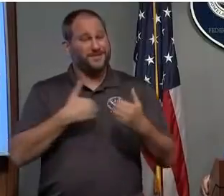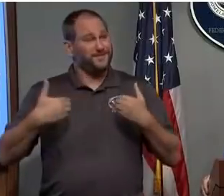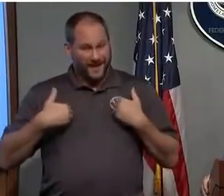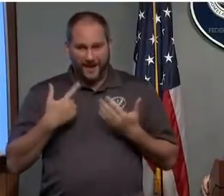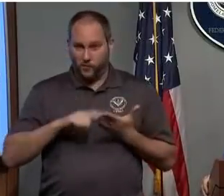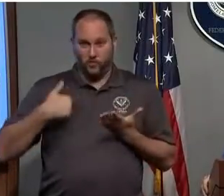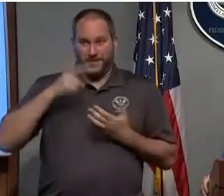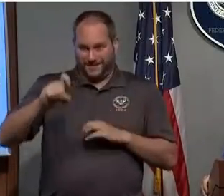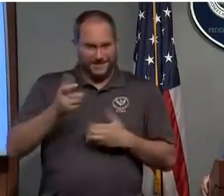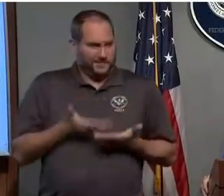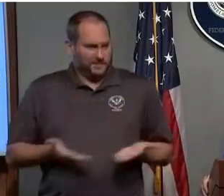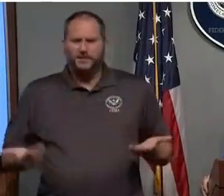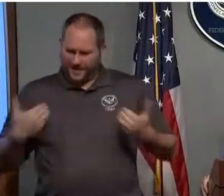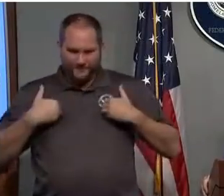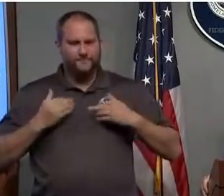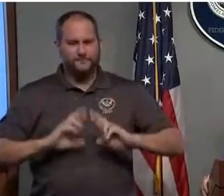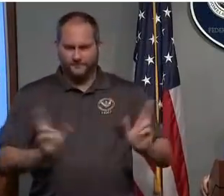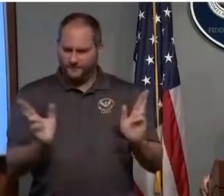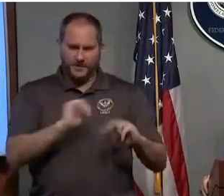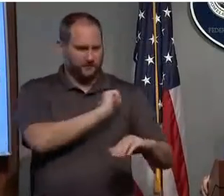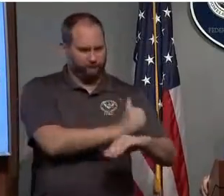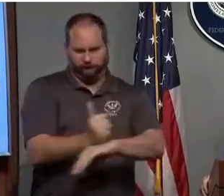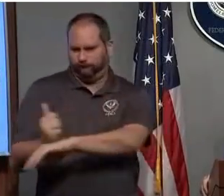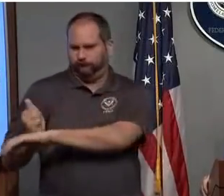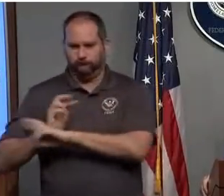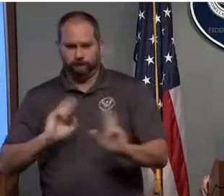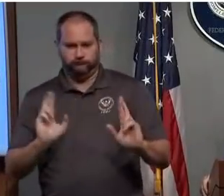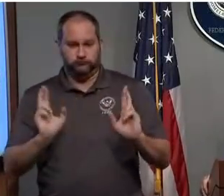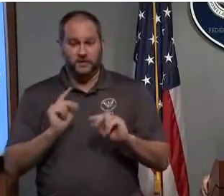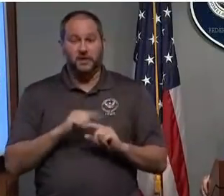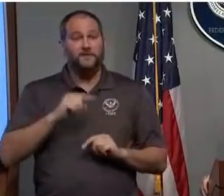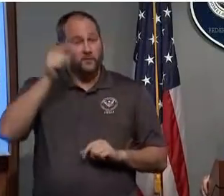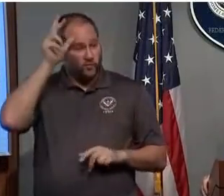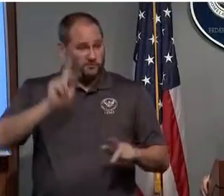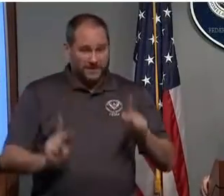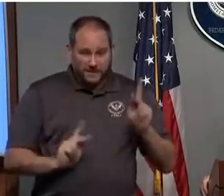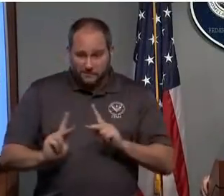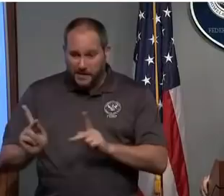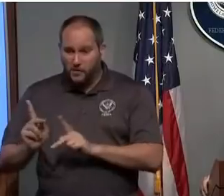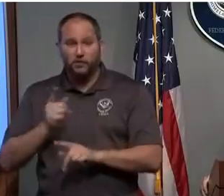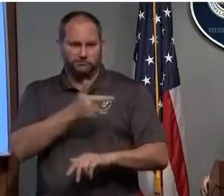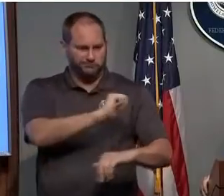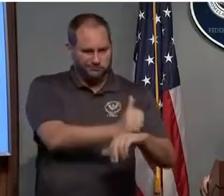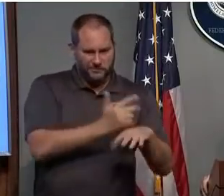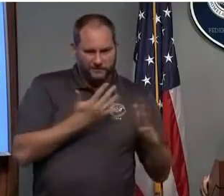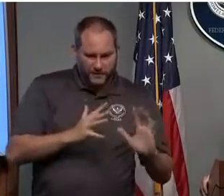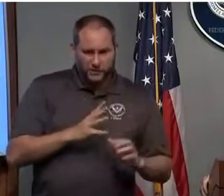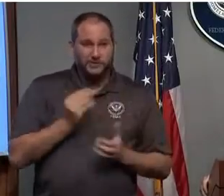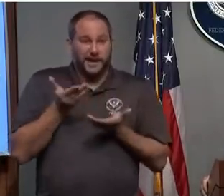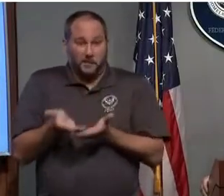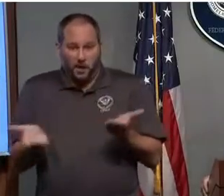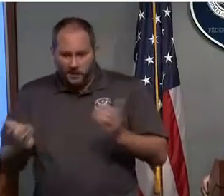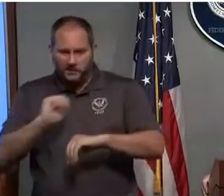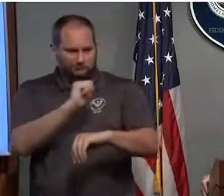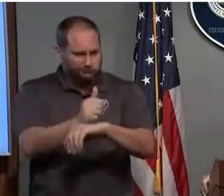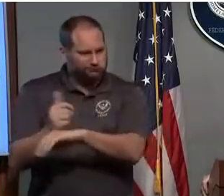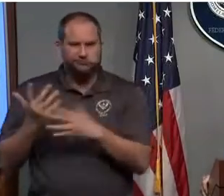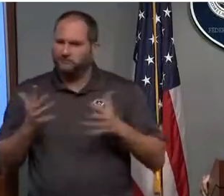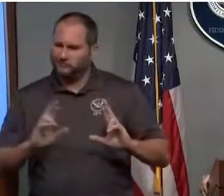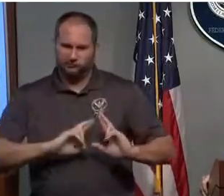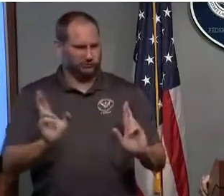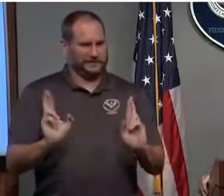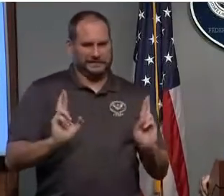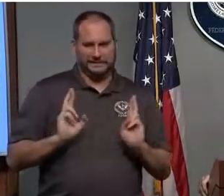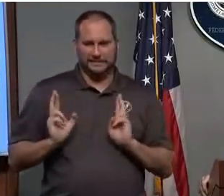throughout the area, both as far as manpower and teams, as well as commodities, resources, communications. We've also heavily